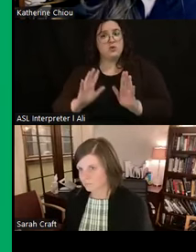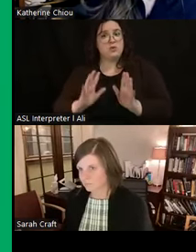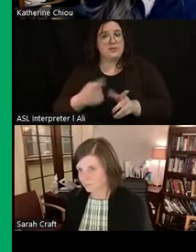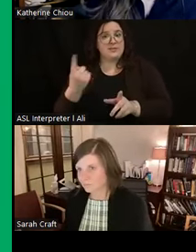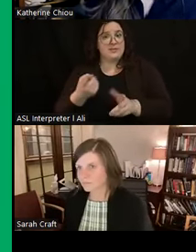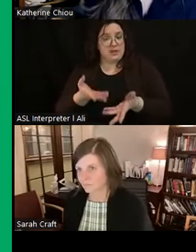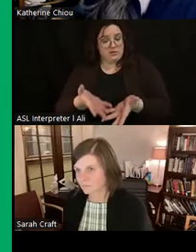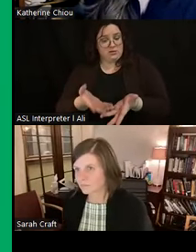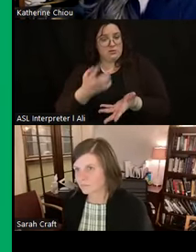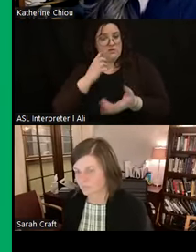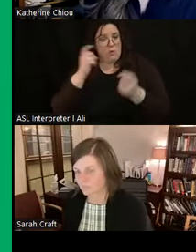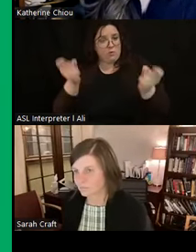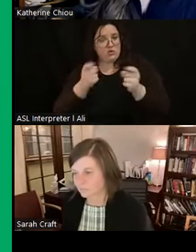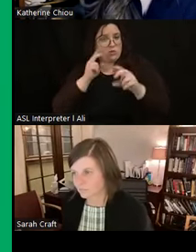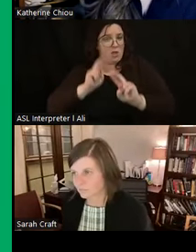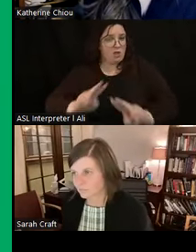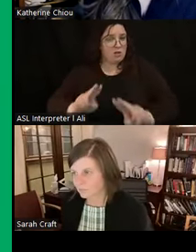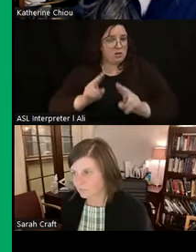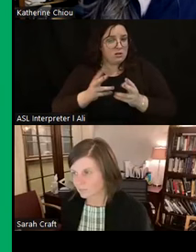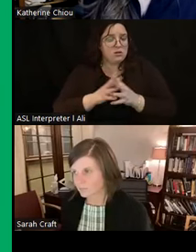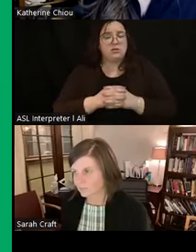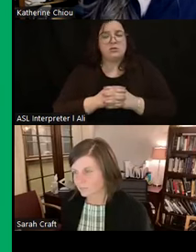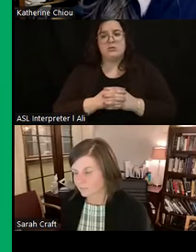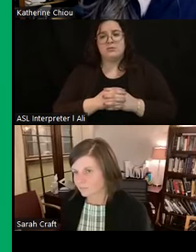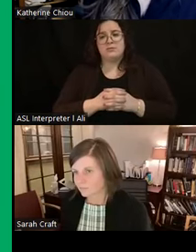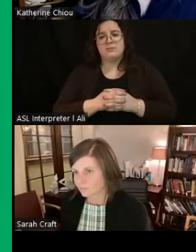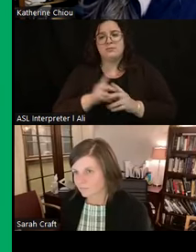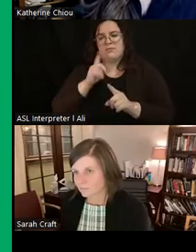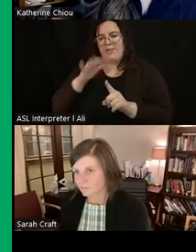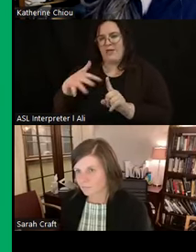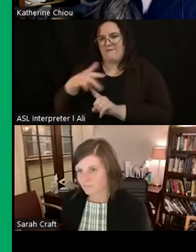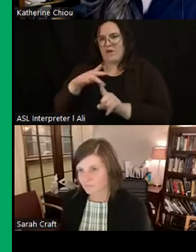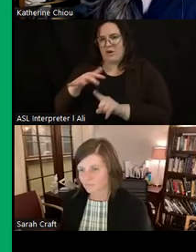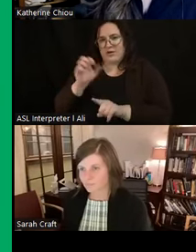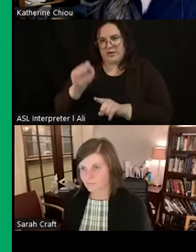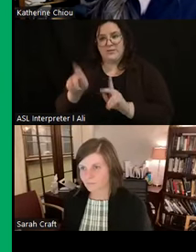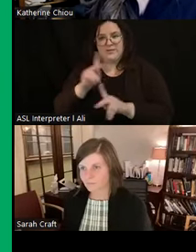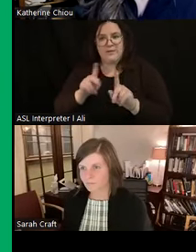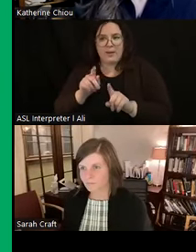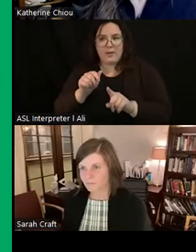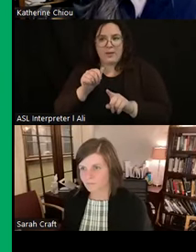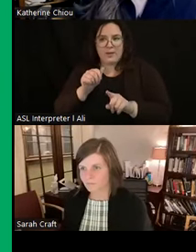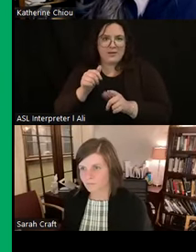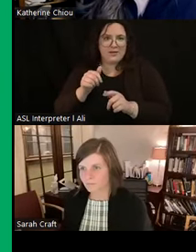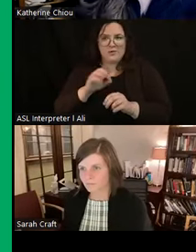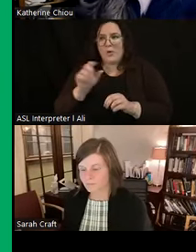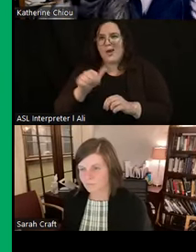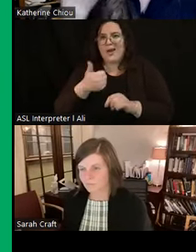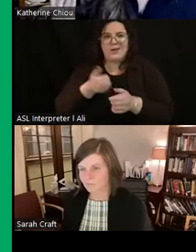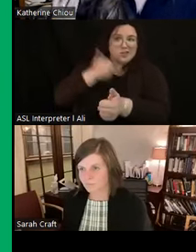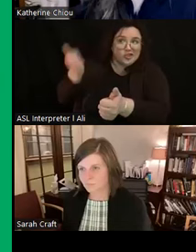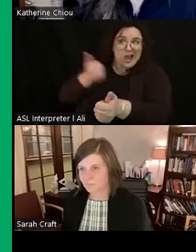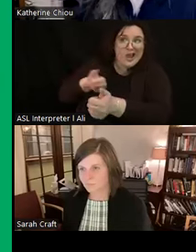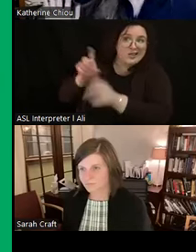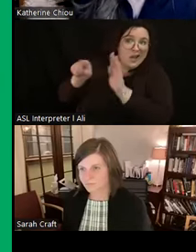ritually. And so at least in that particular circumstance, it doesn't seem like people were like chased out of the site or God